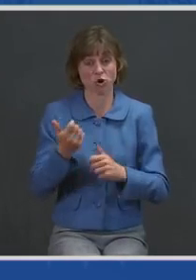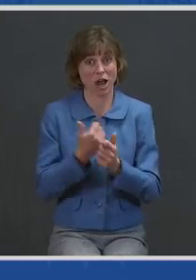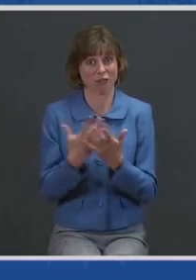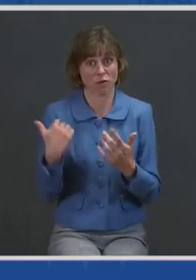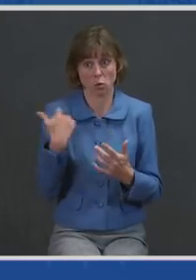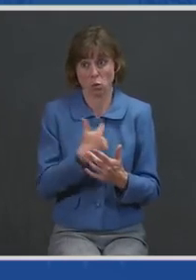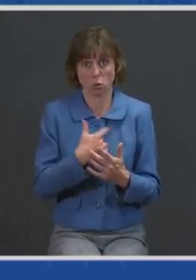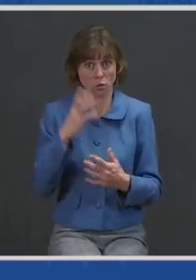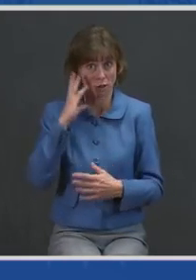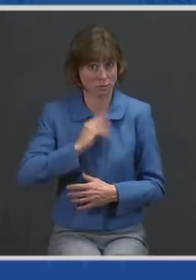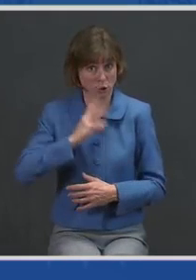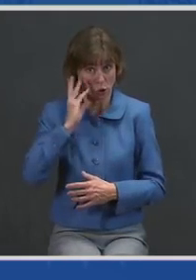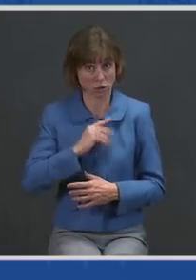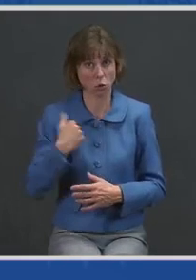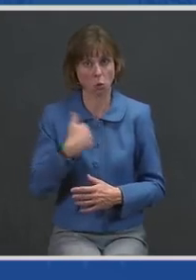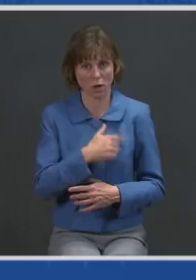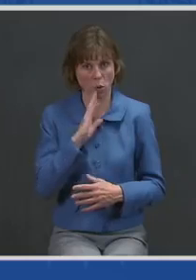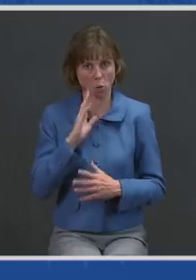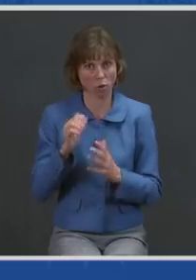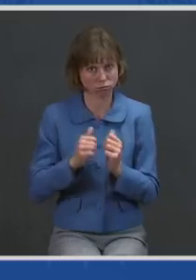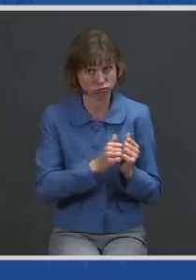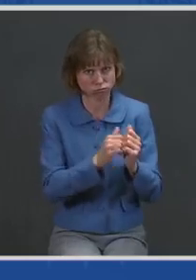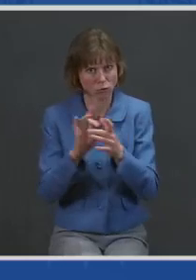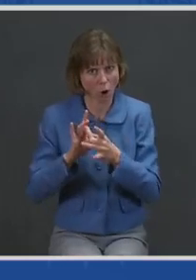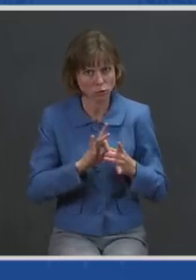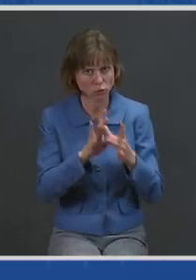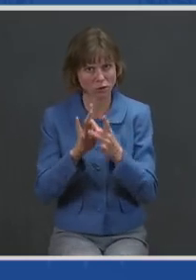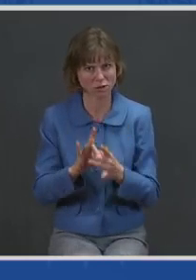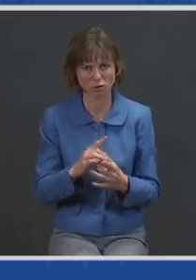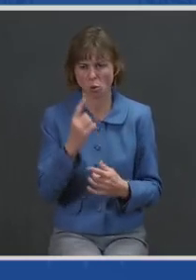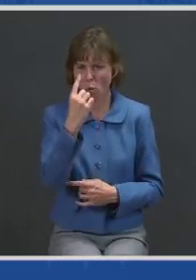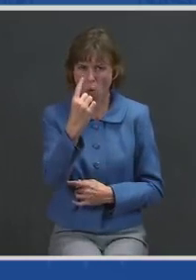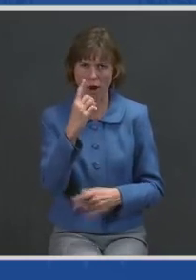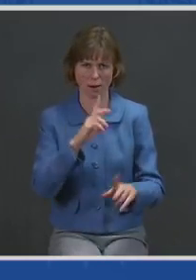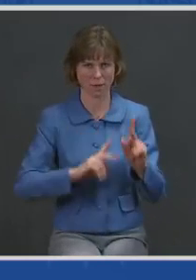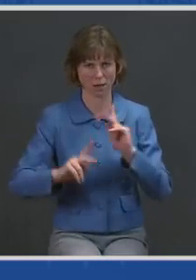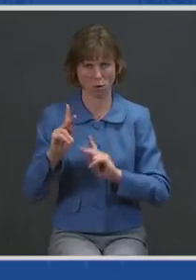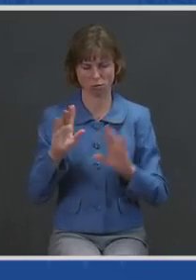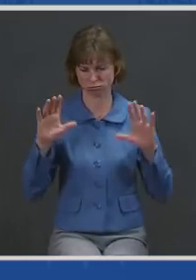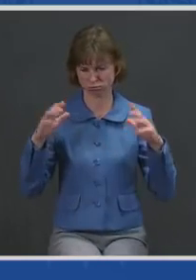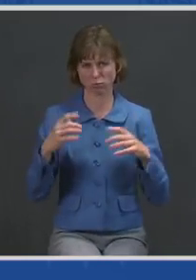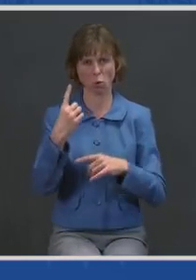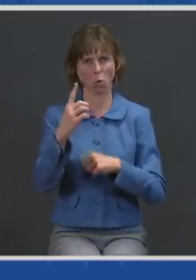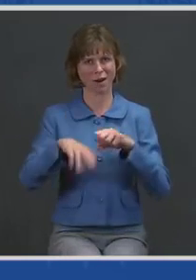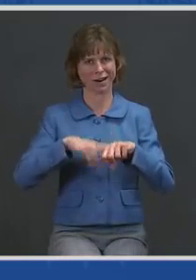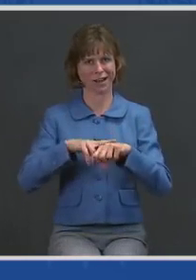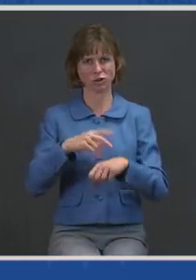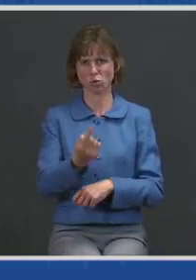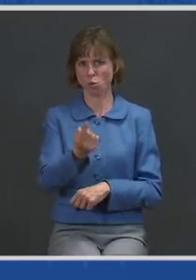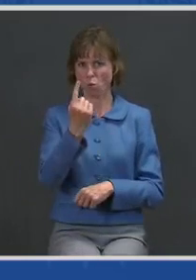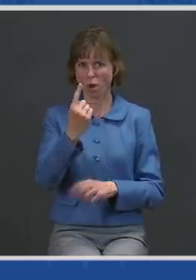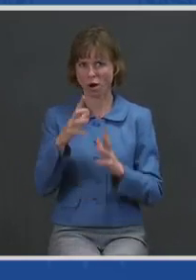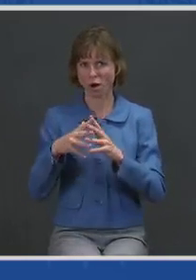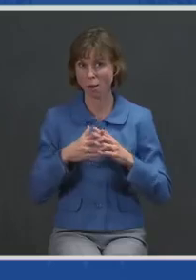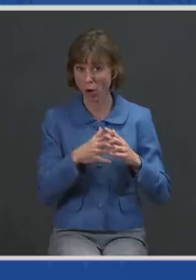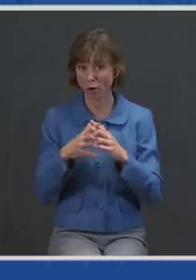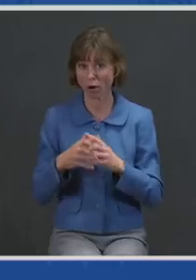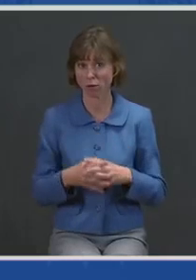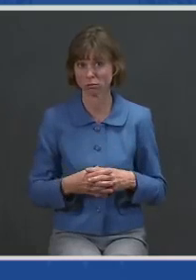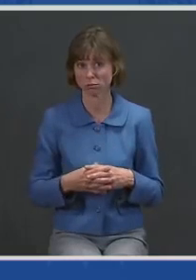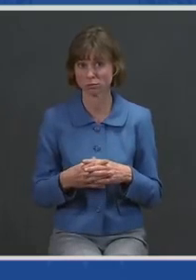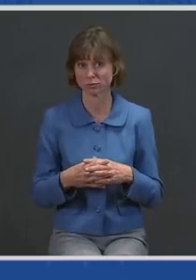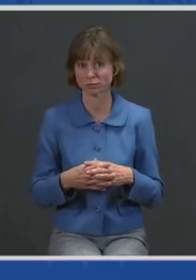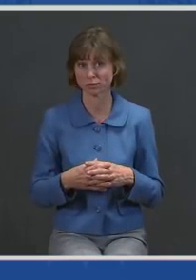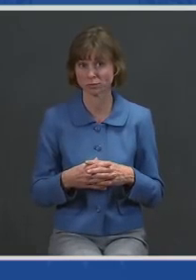as one people, one nation, one America. I believe we